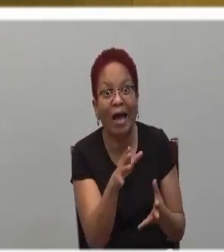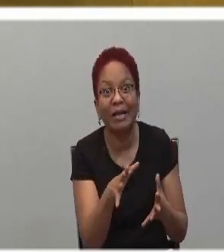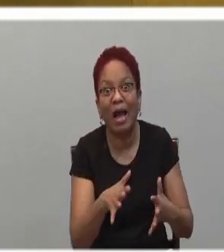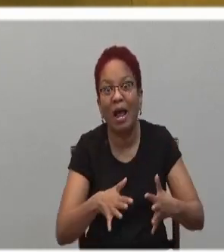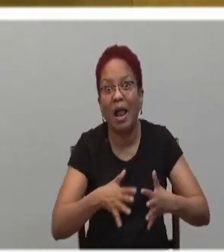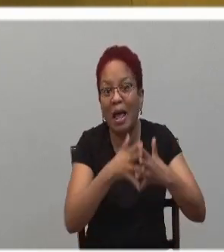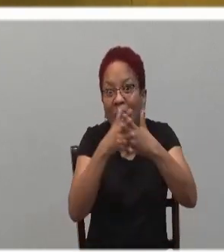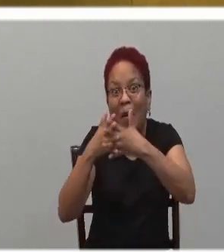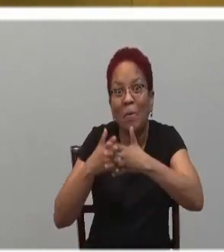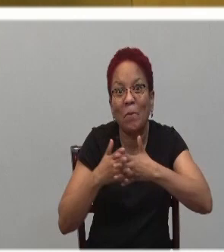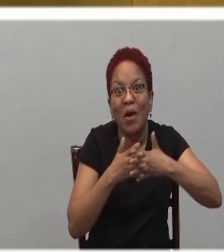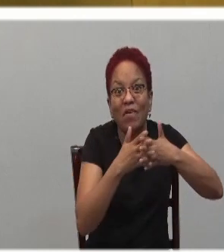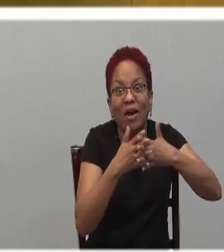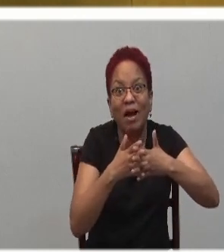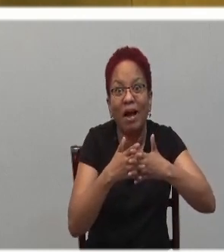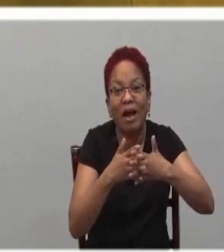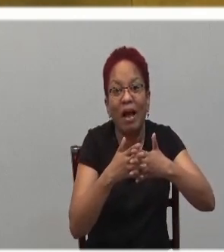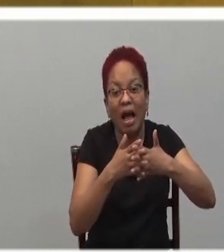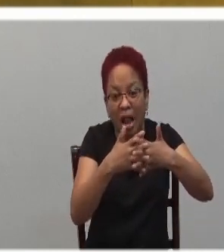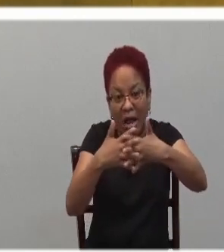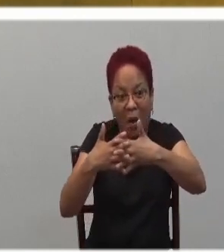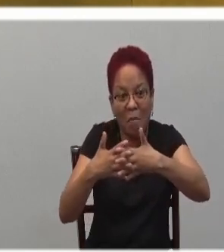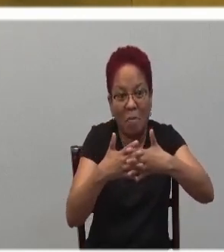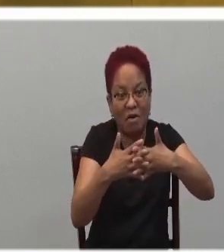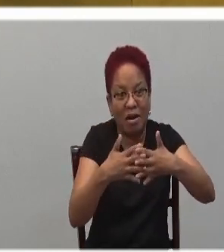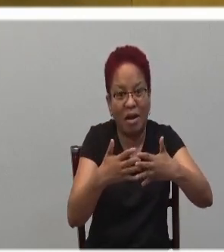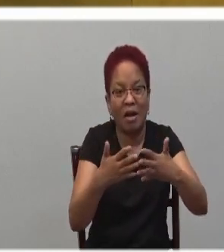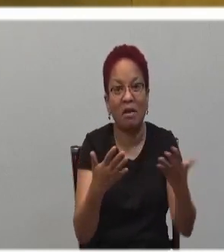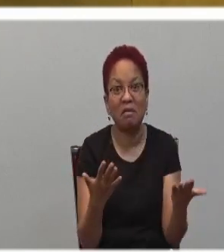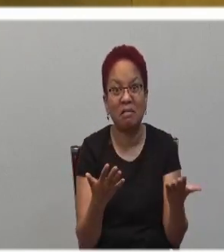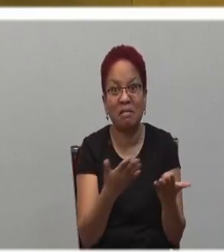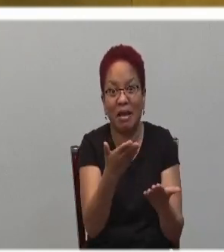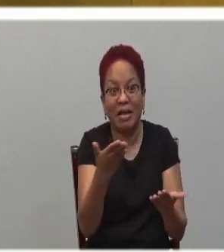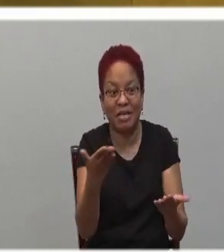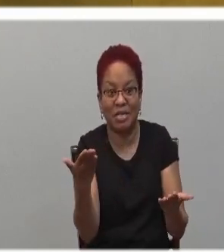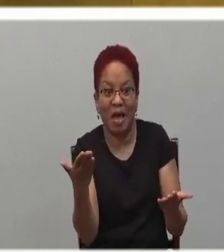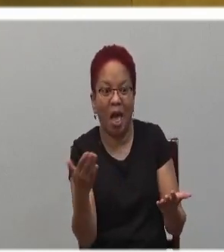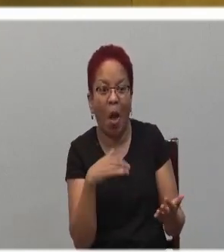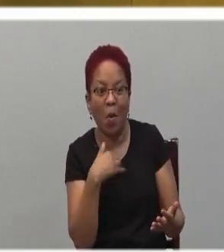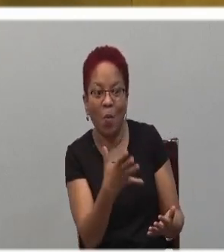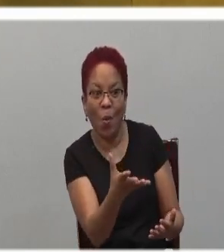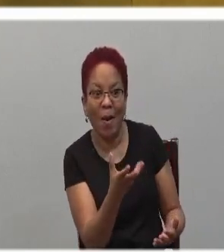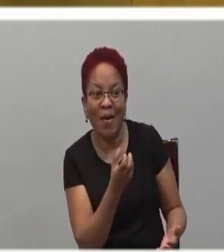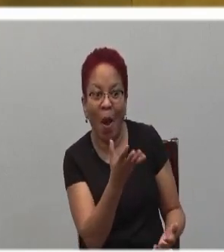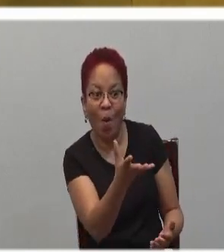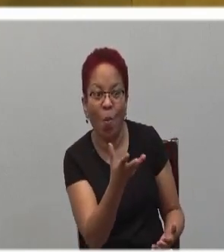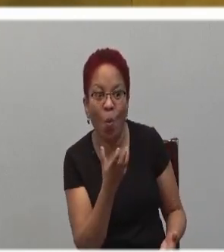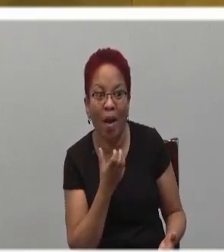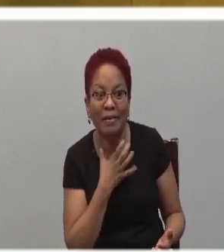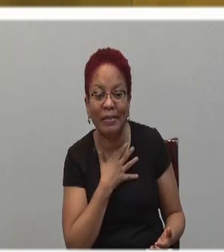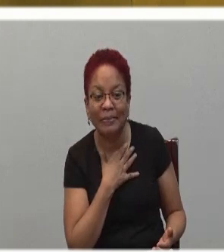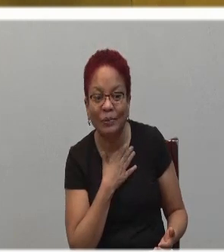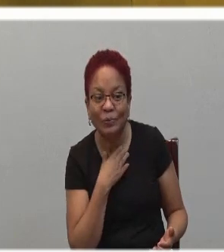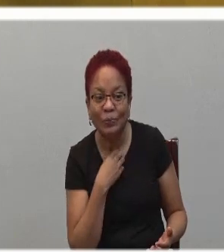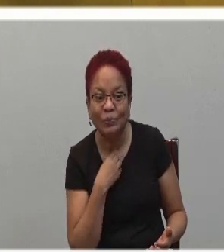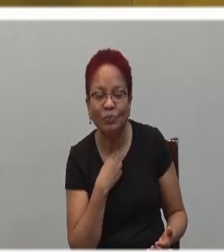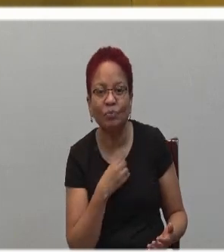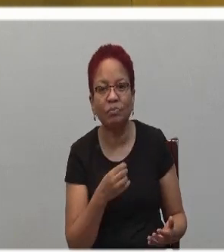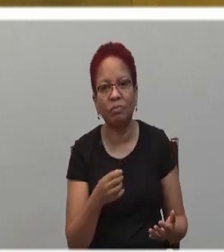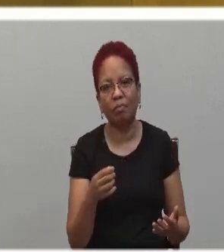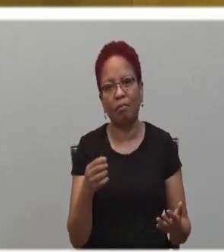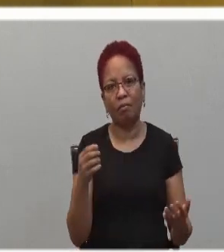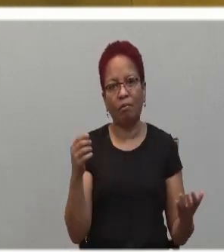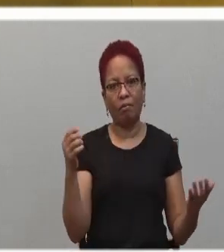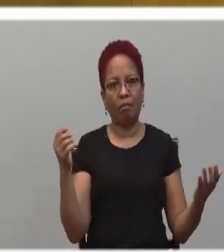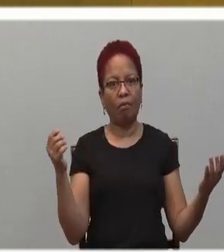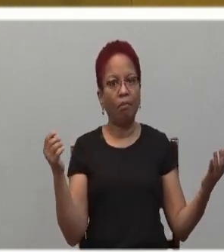value systems of our preference for the American lifestyle and value, the prevailing value